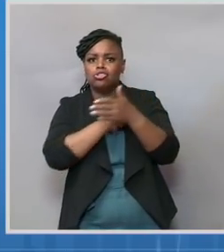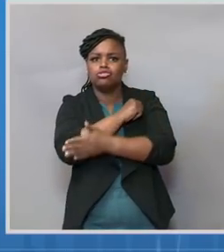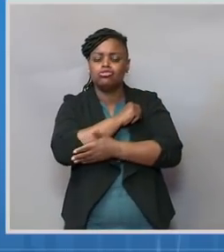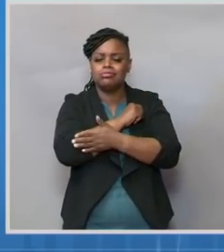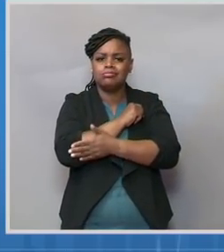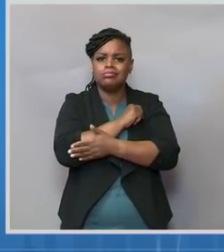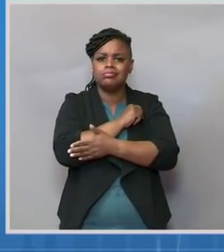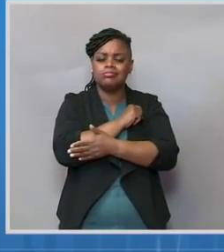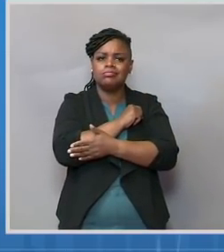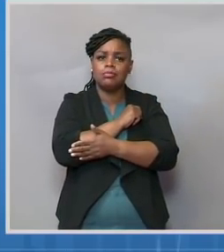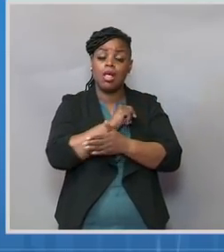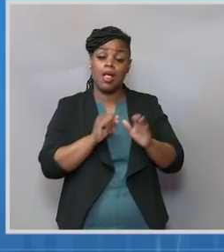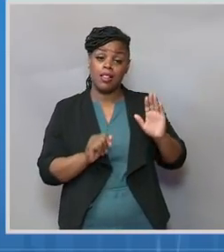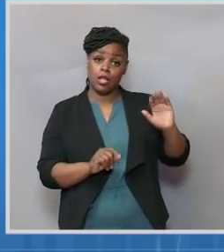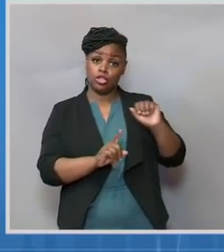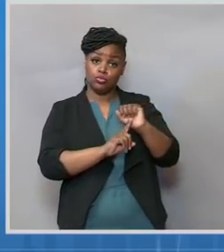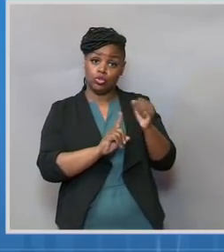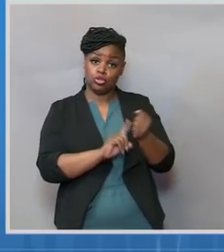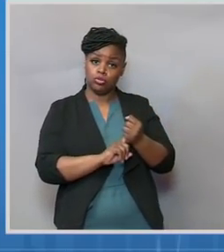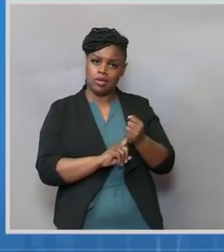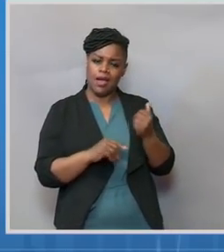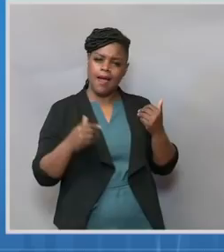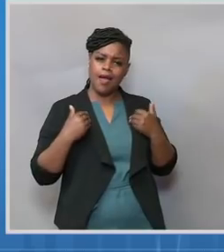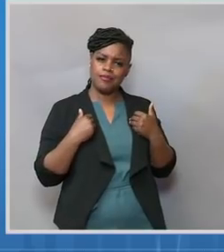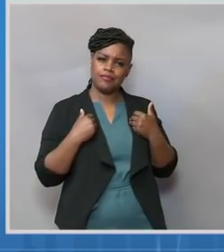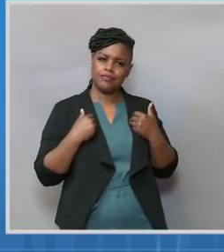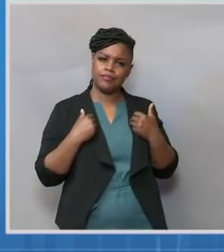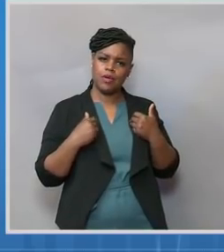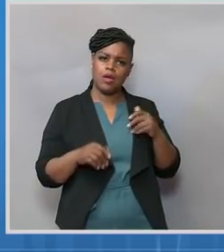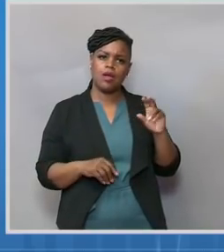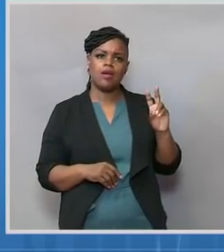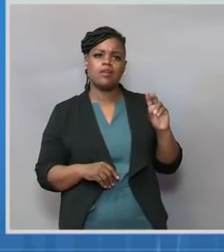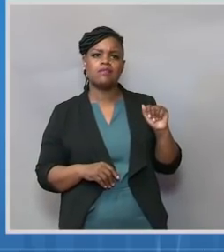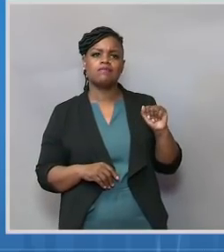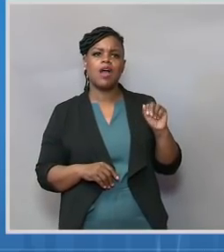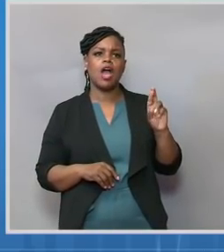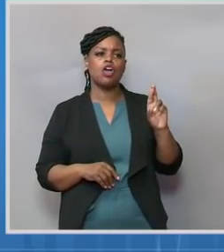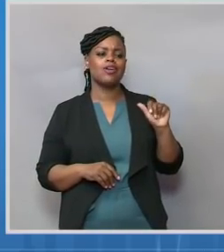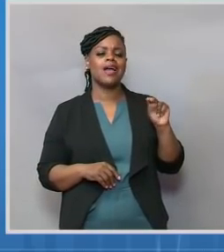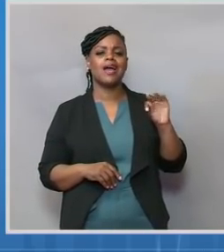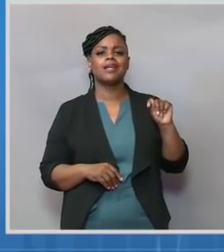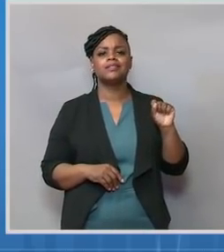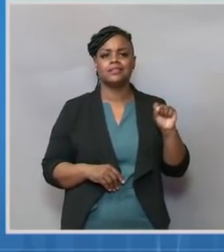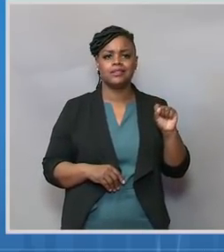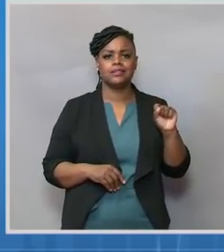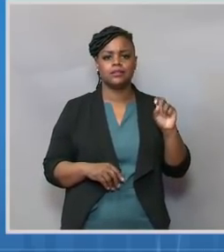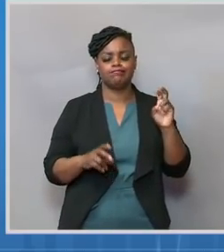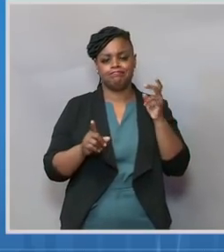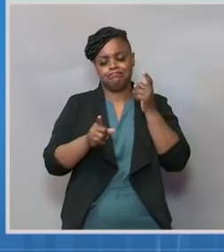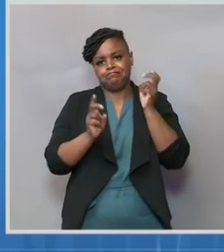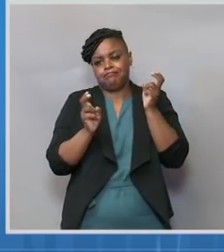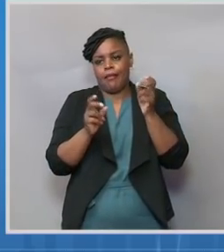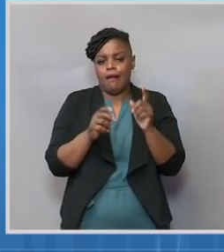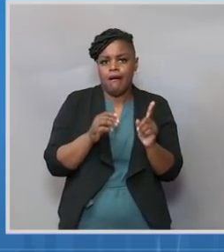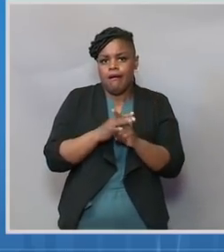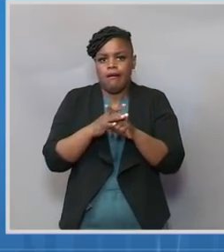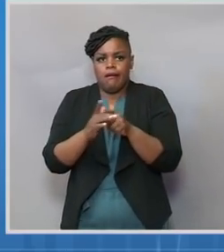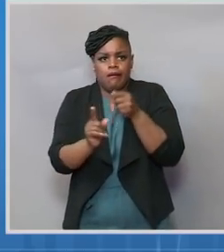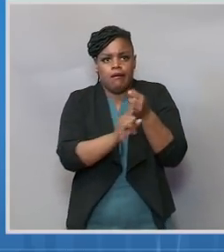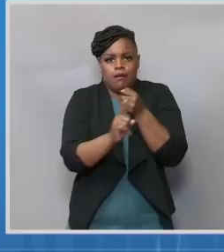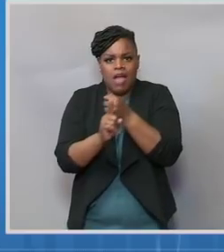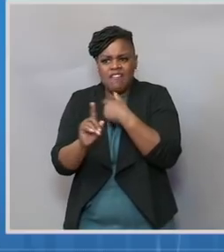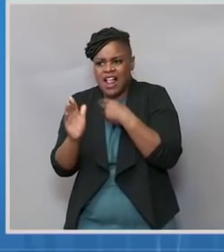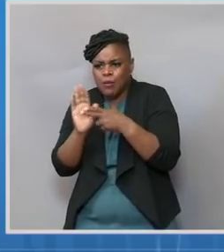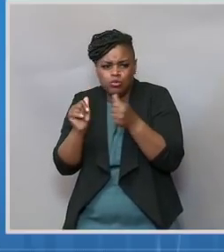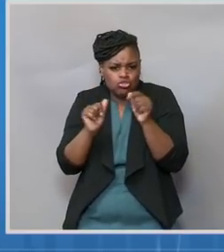variants that have arisen. We have not yet fully characterized the variants and the relationship